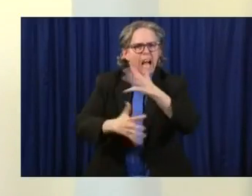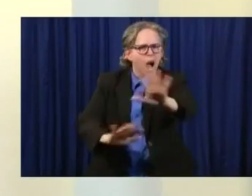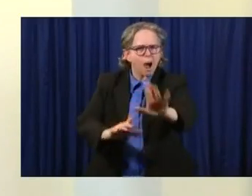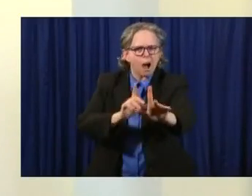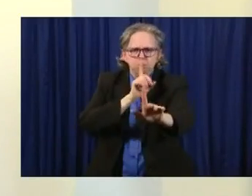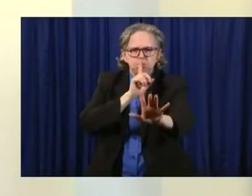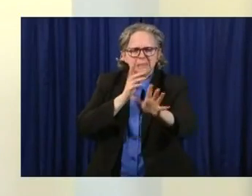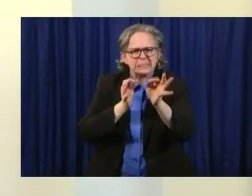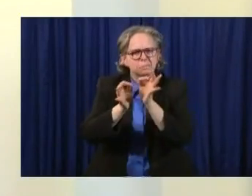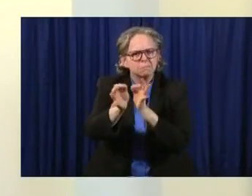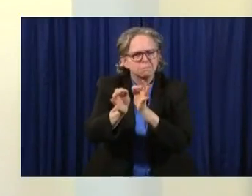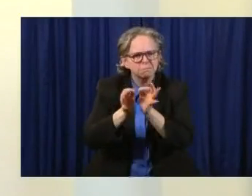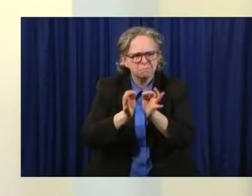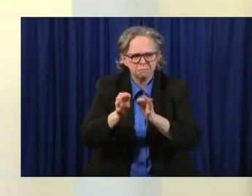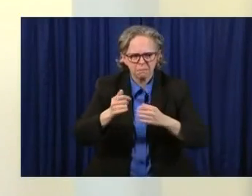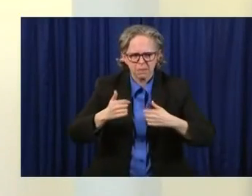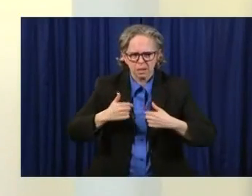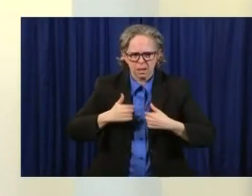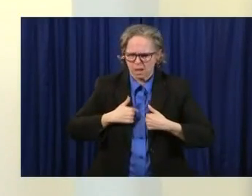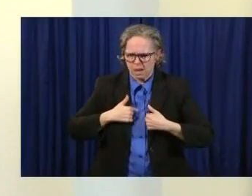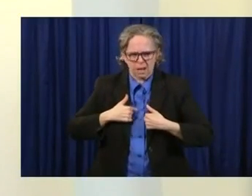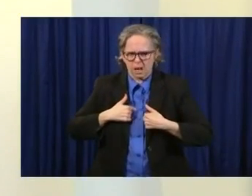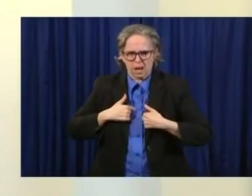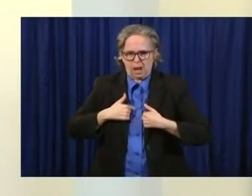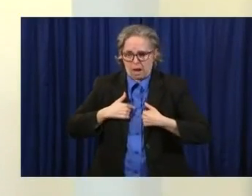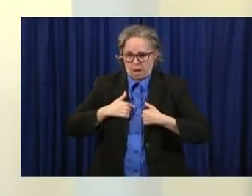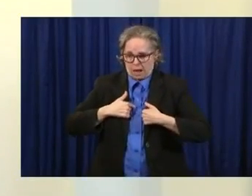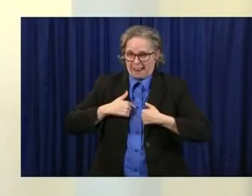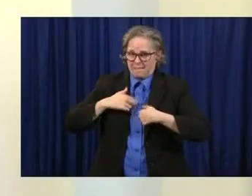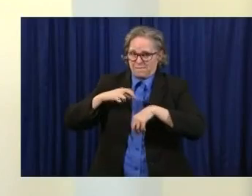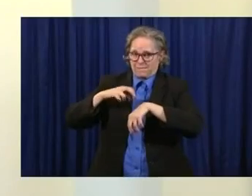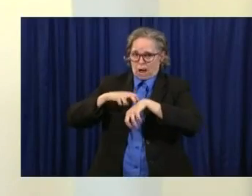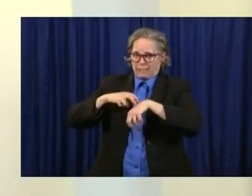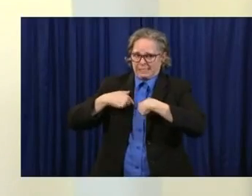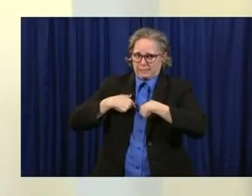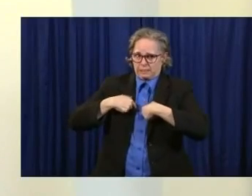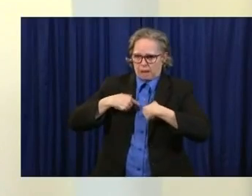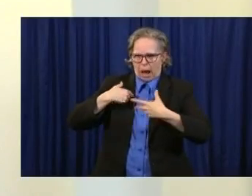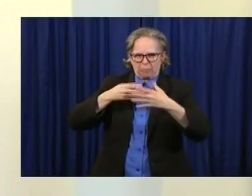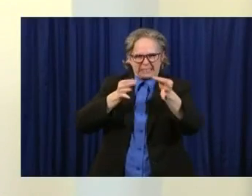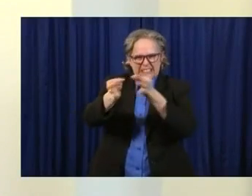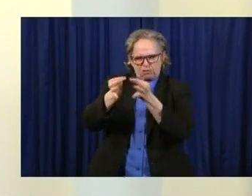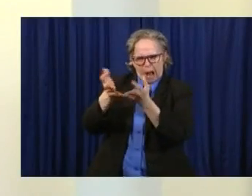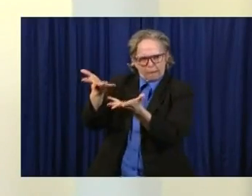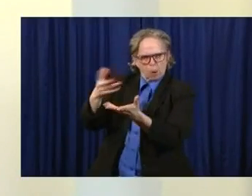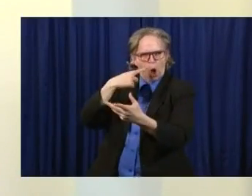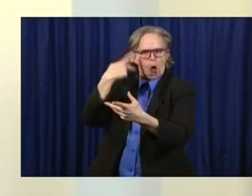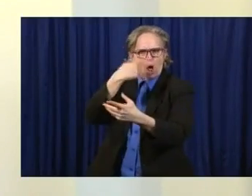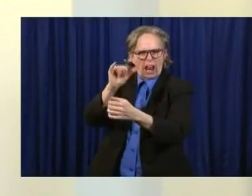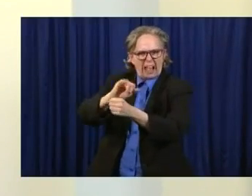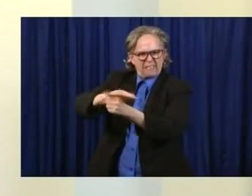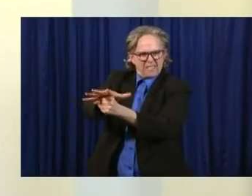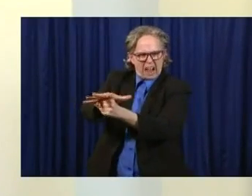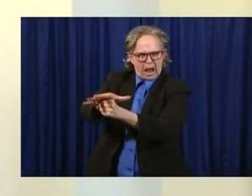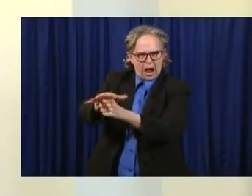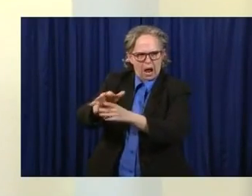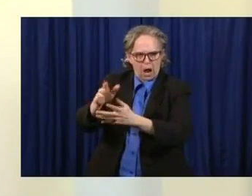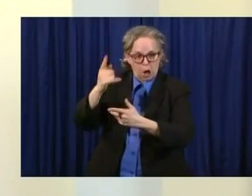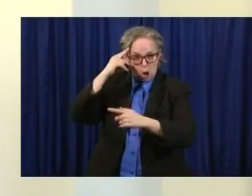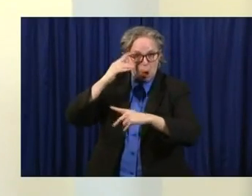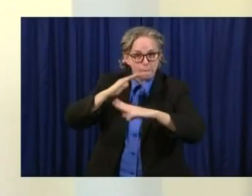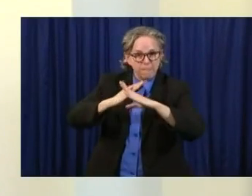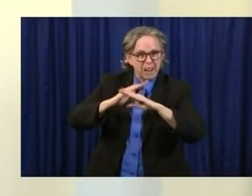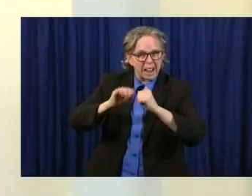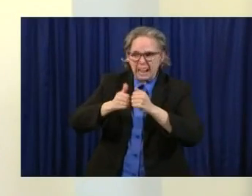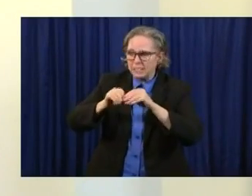is a virus. And I want to describe this virus to us. And what we know that keeps it from spreading is keeping as much